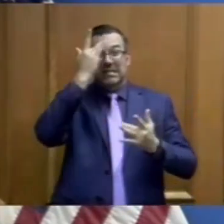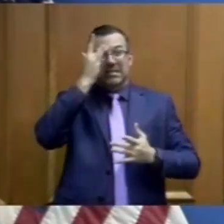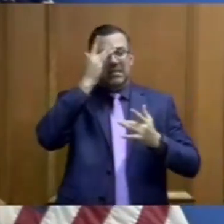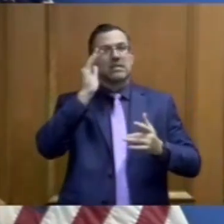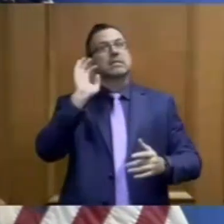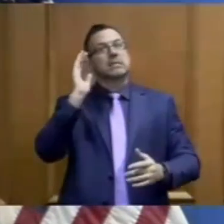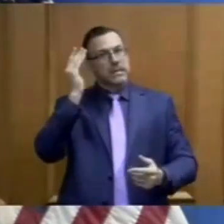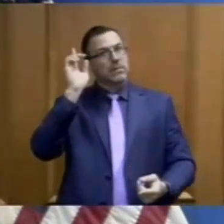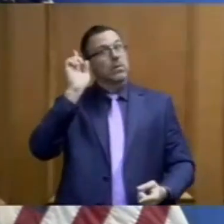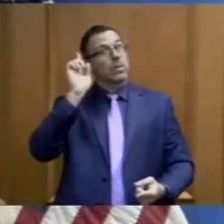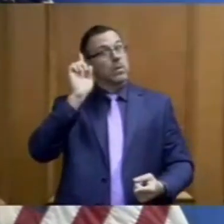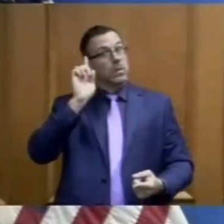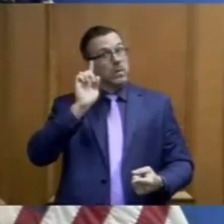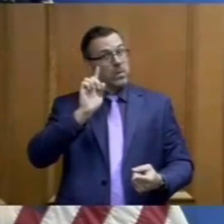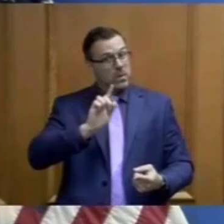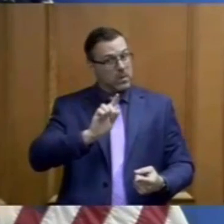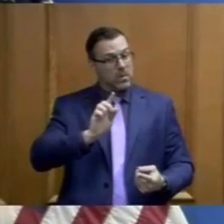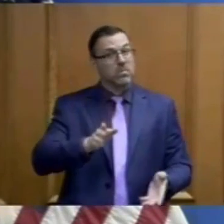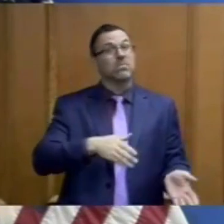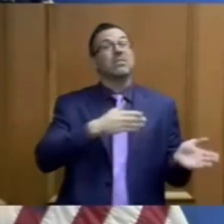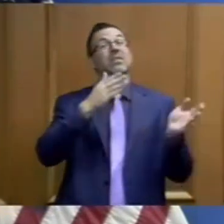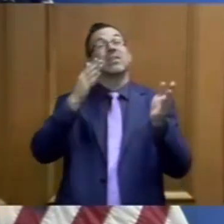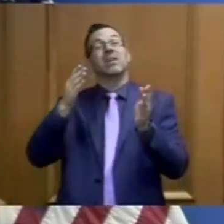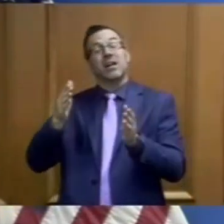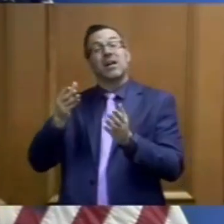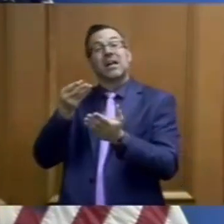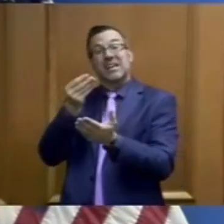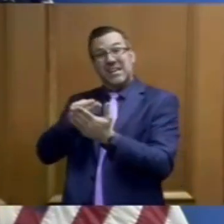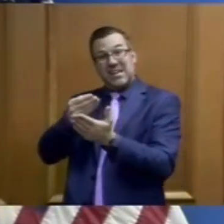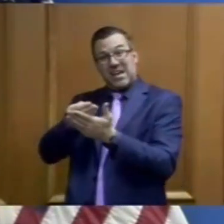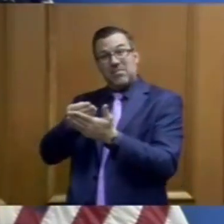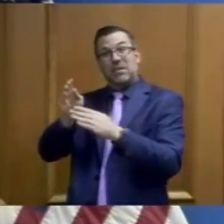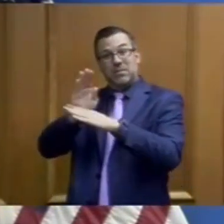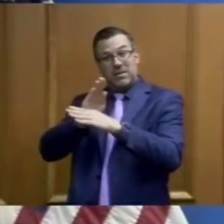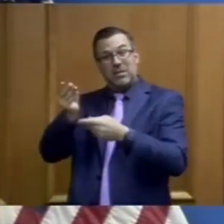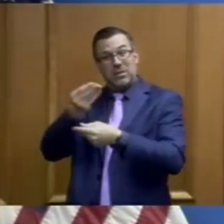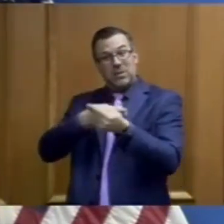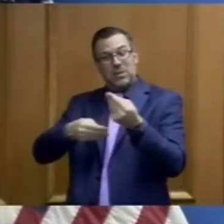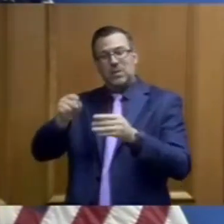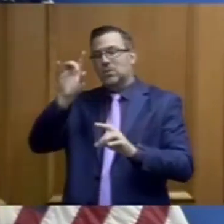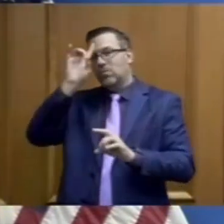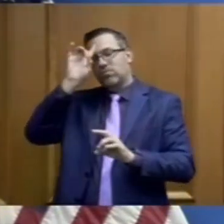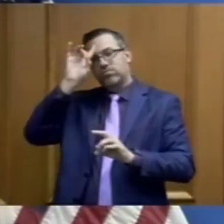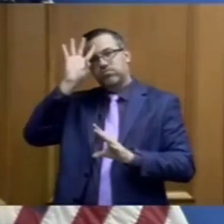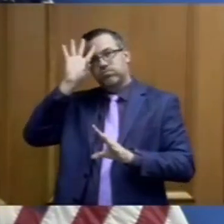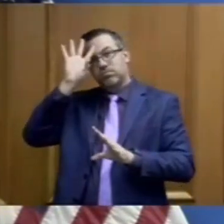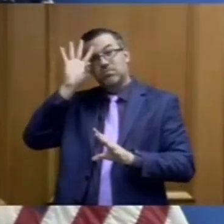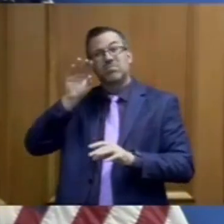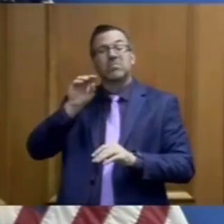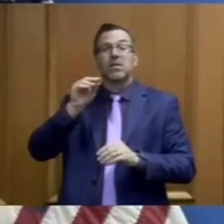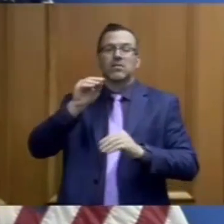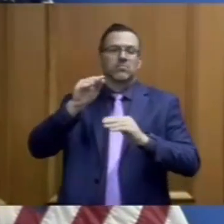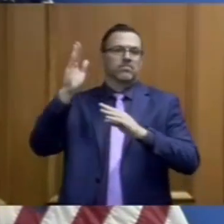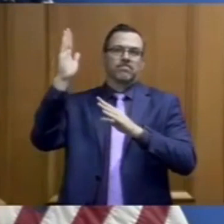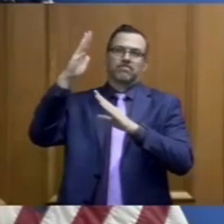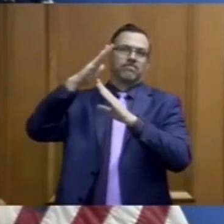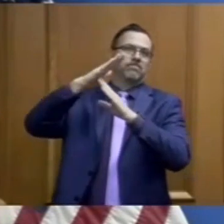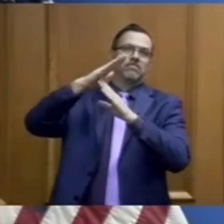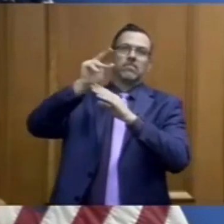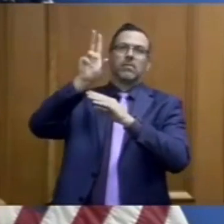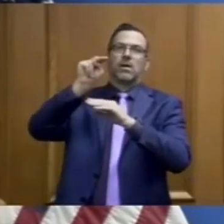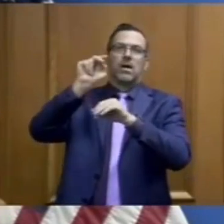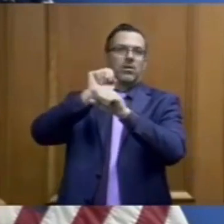our economic outlook tells a very different story. Record unemployment numbers, thousands of businesses